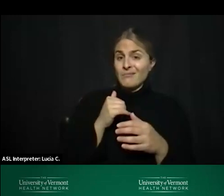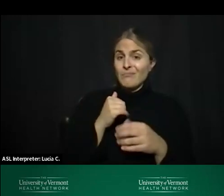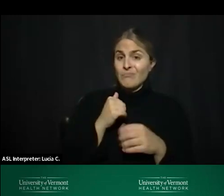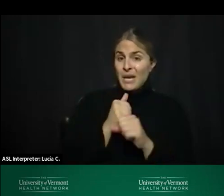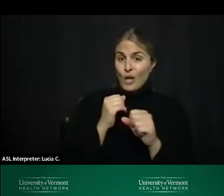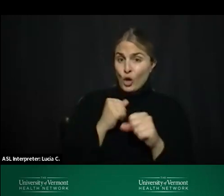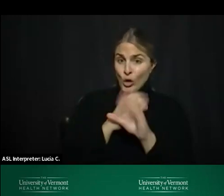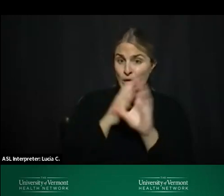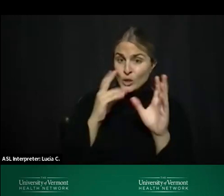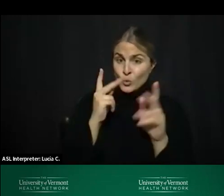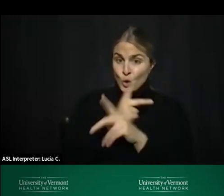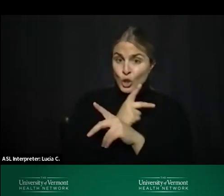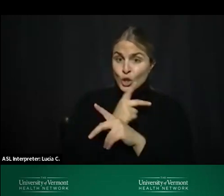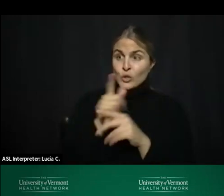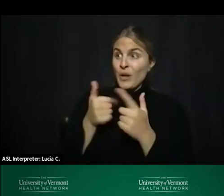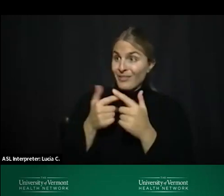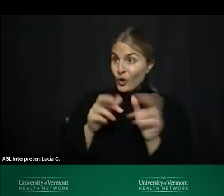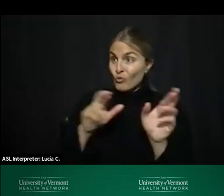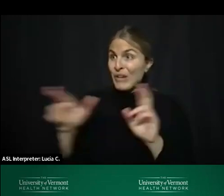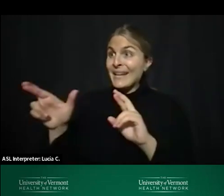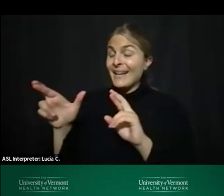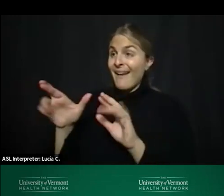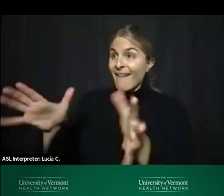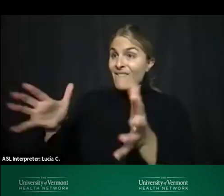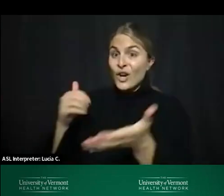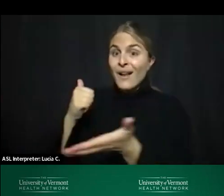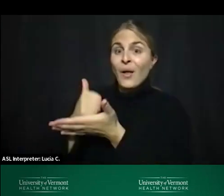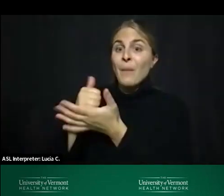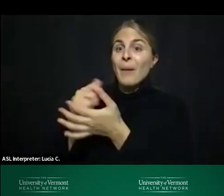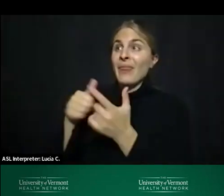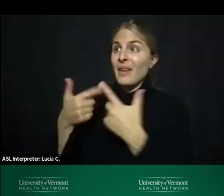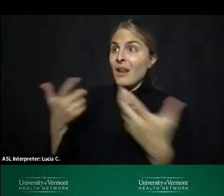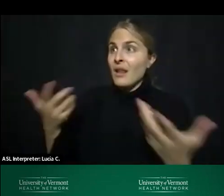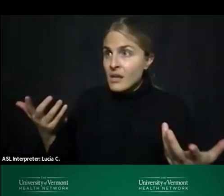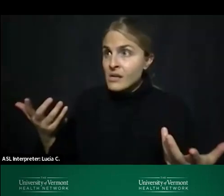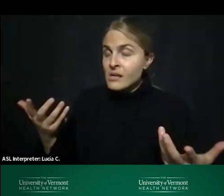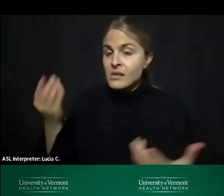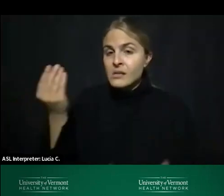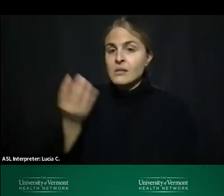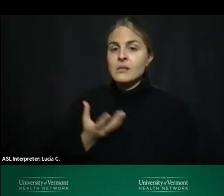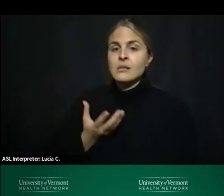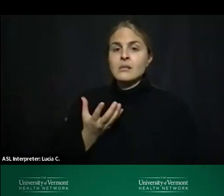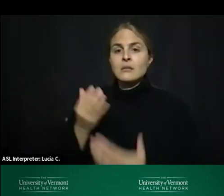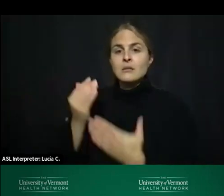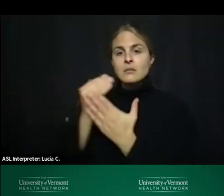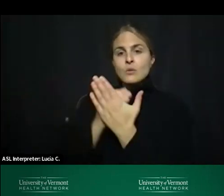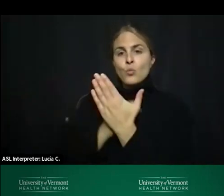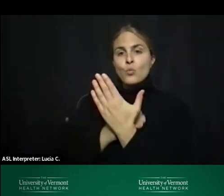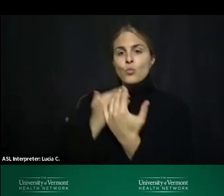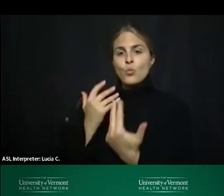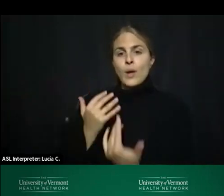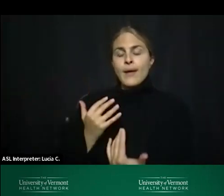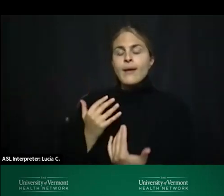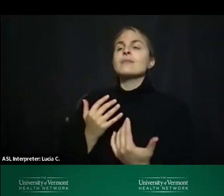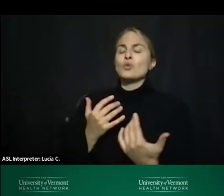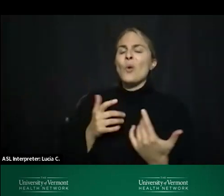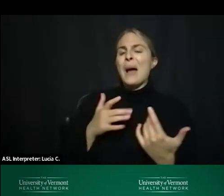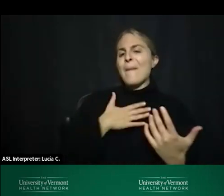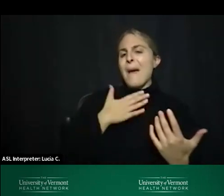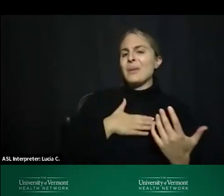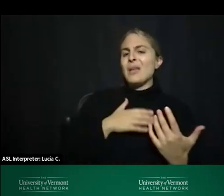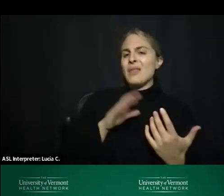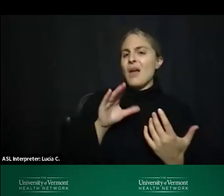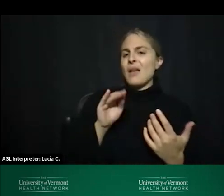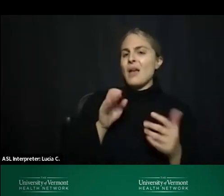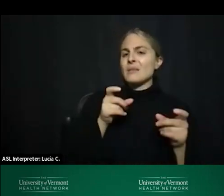therapist or they're ready to get help and then they hear that there is a wait and that's why i'm really excited that case management is part of the services